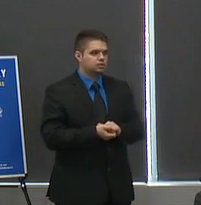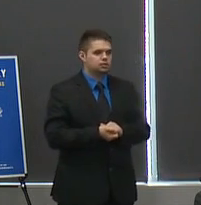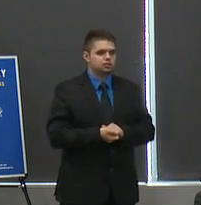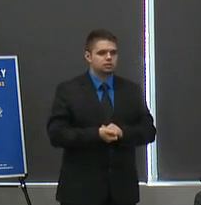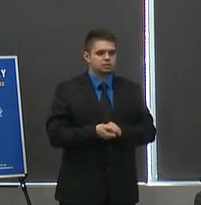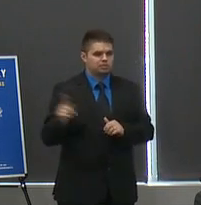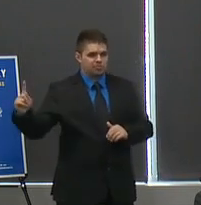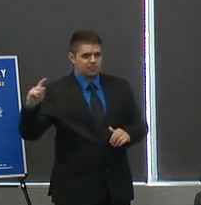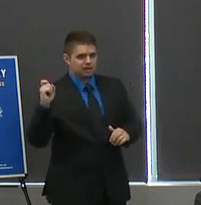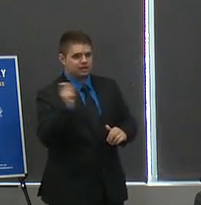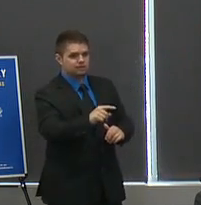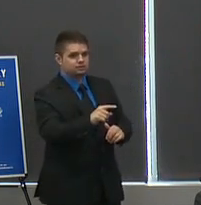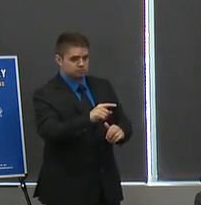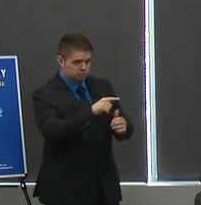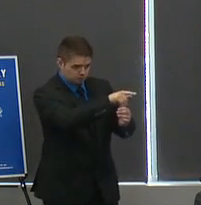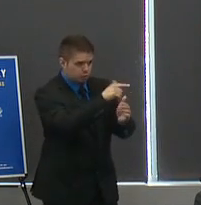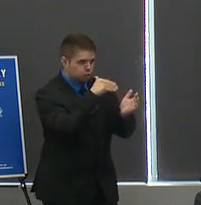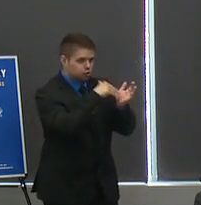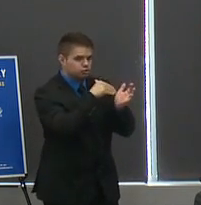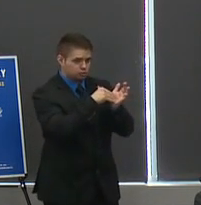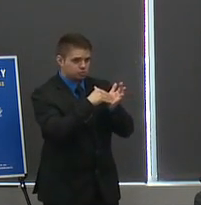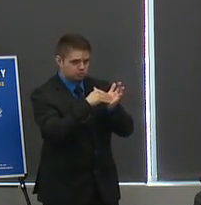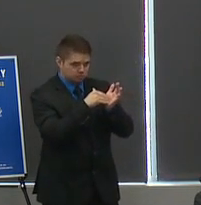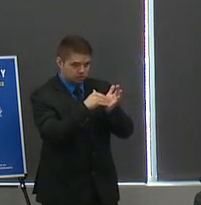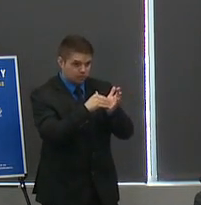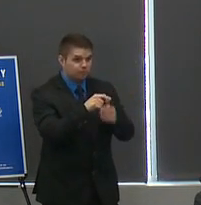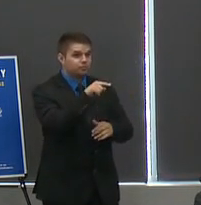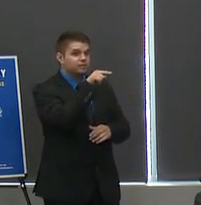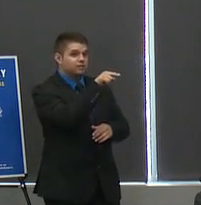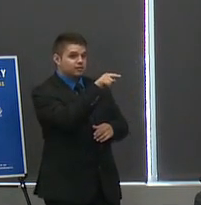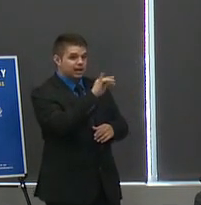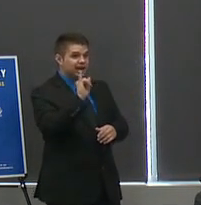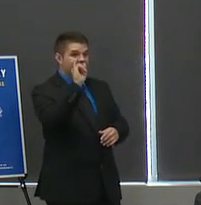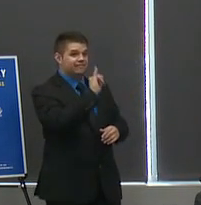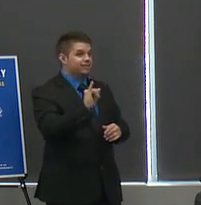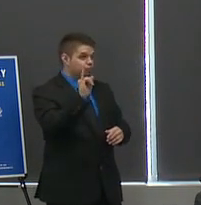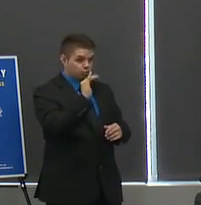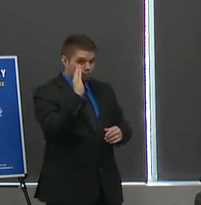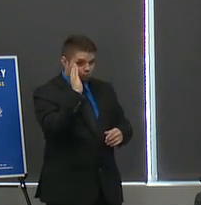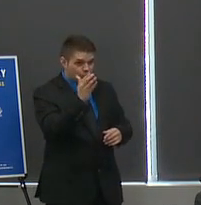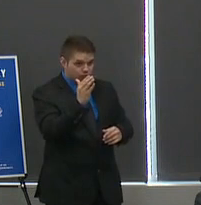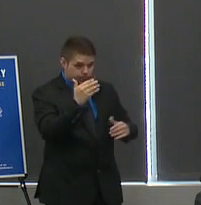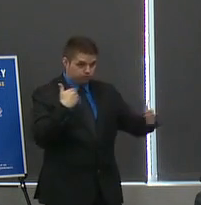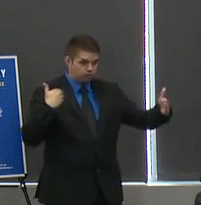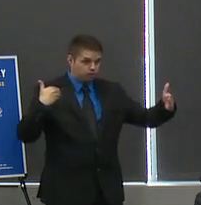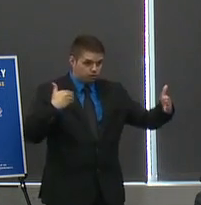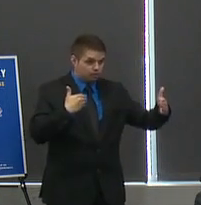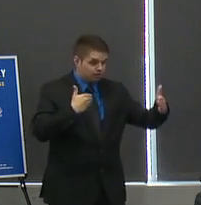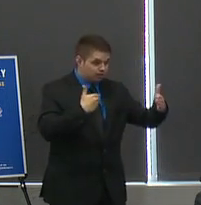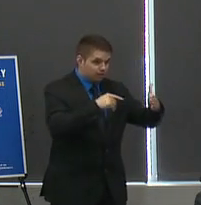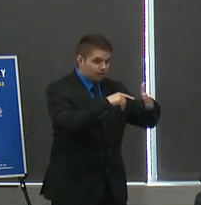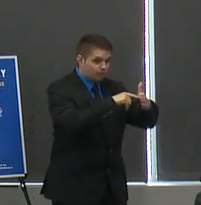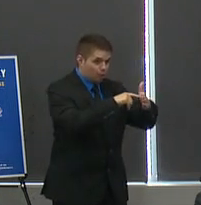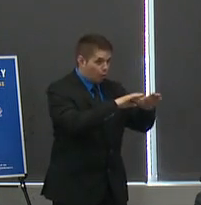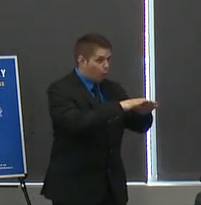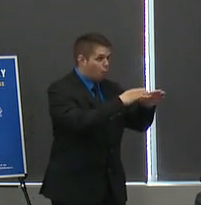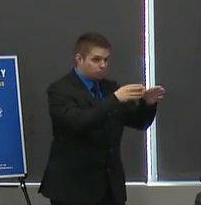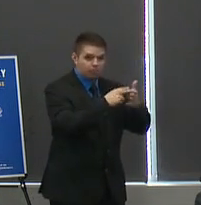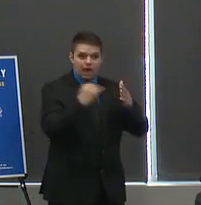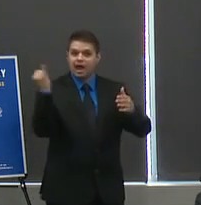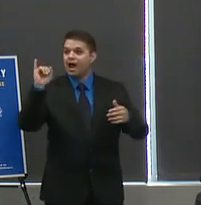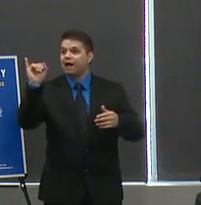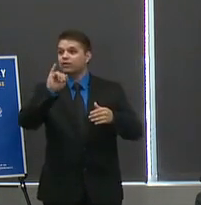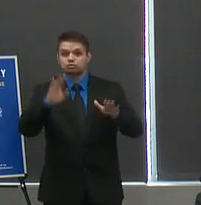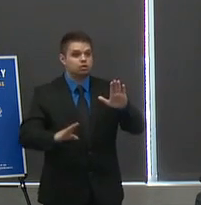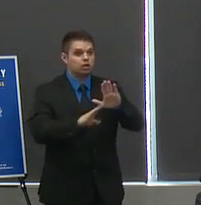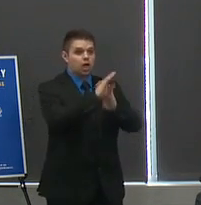a question you said infections will likely go up after the state begins to reopen um is